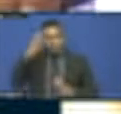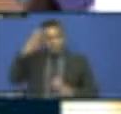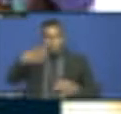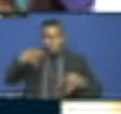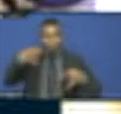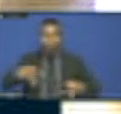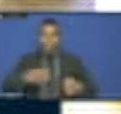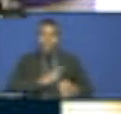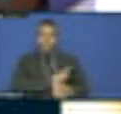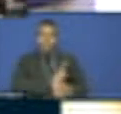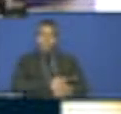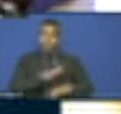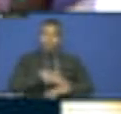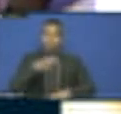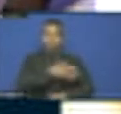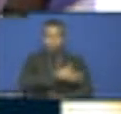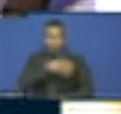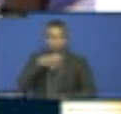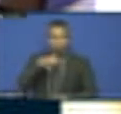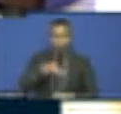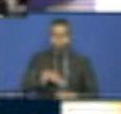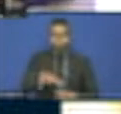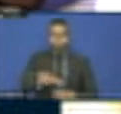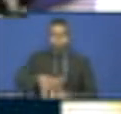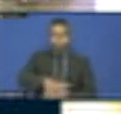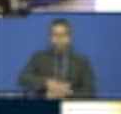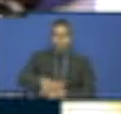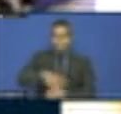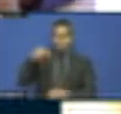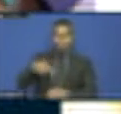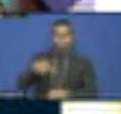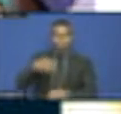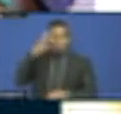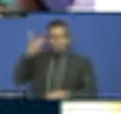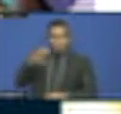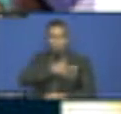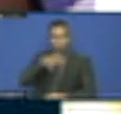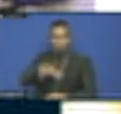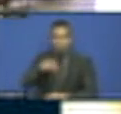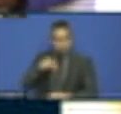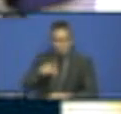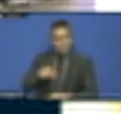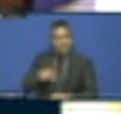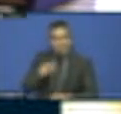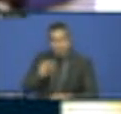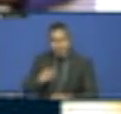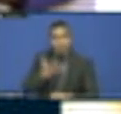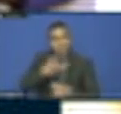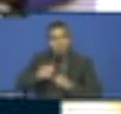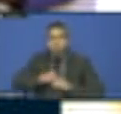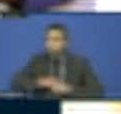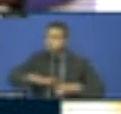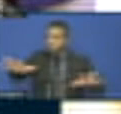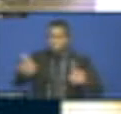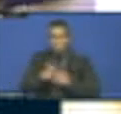my colleague said, if we want quality assurance, which the national review and the local review is asking for, we need the best intelligence.